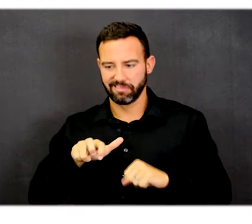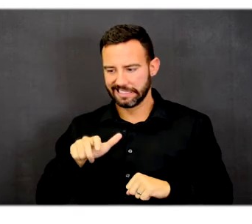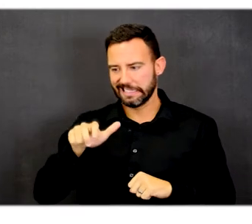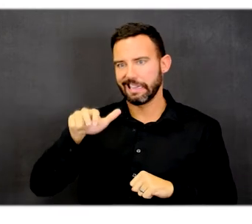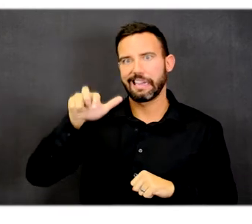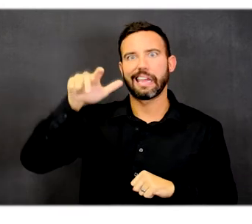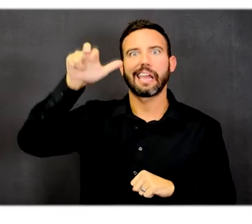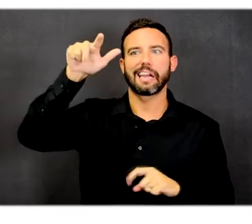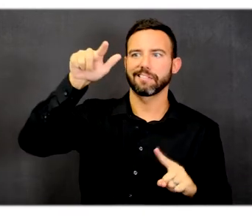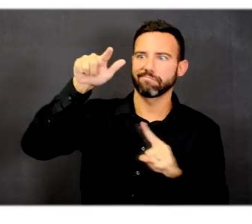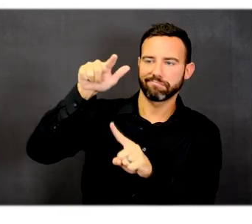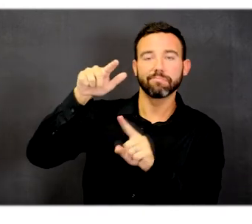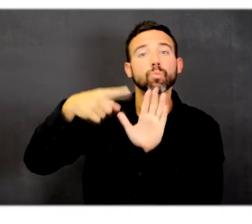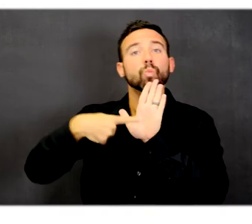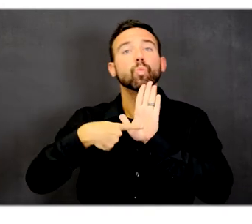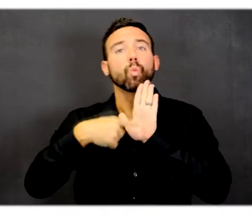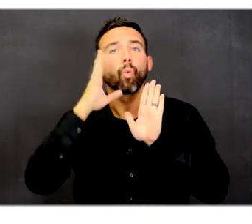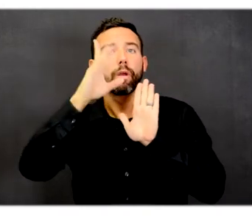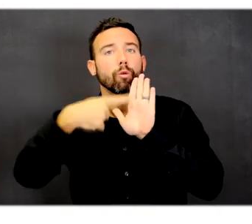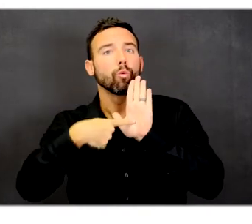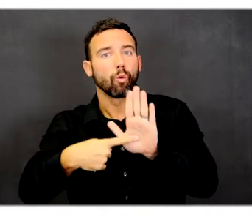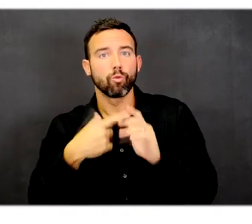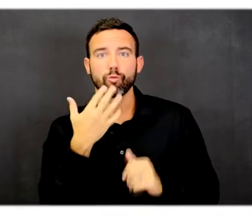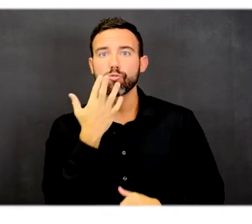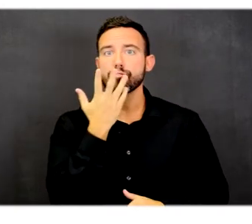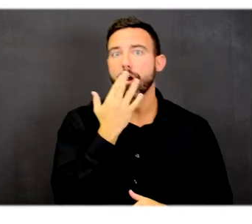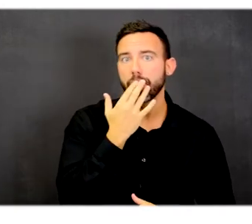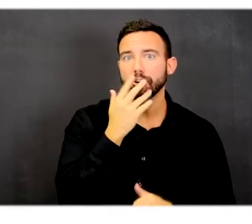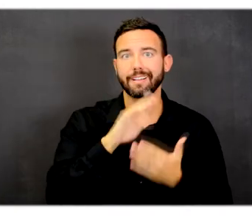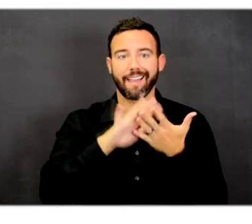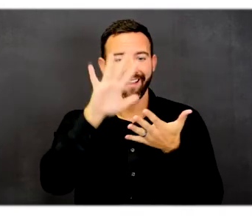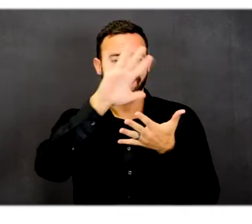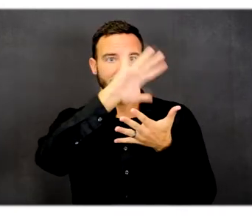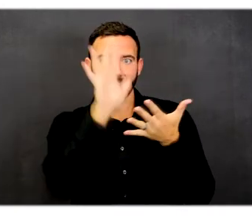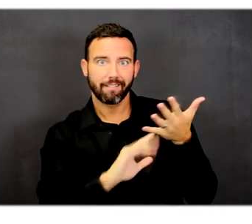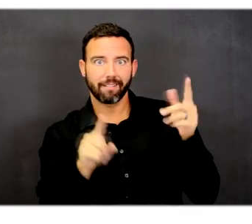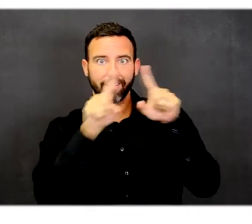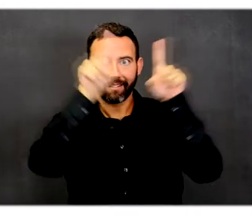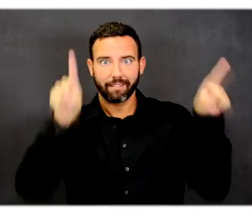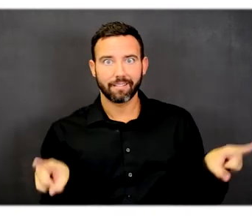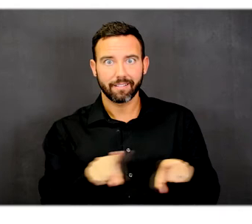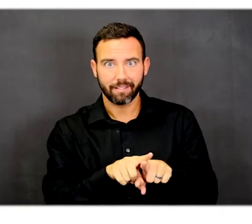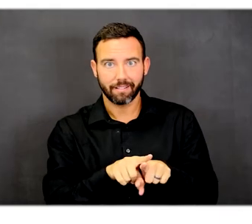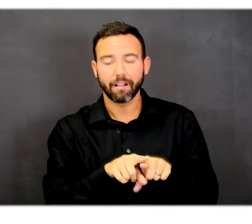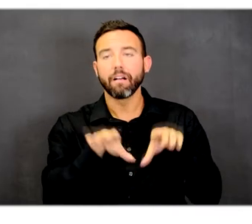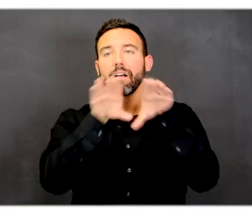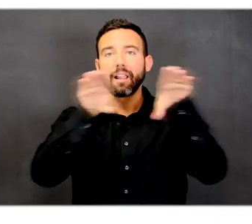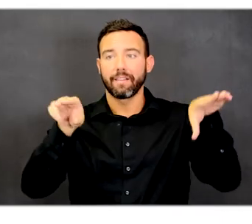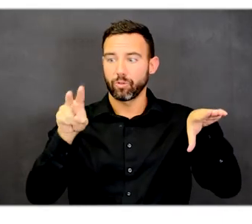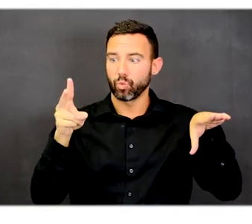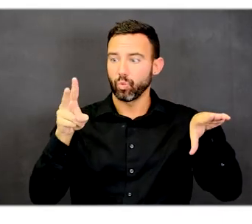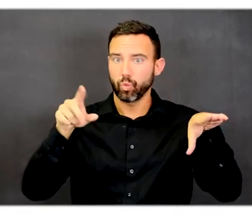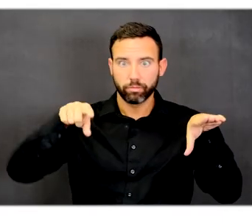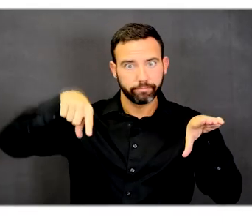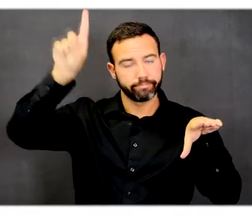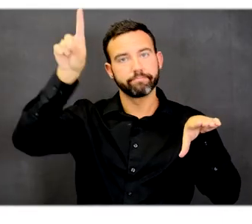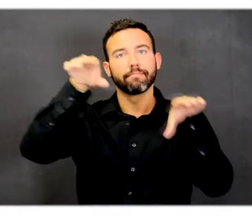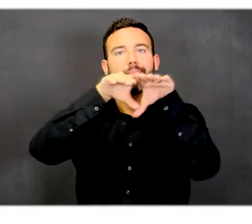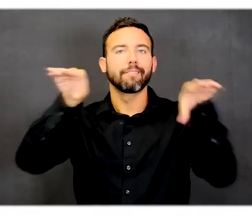It shows the colors. It shows the super graphics starting at level two and going up to level six.